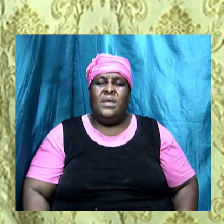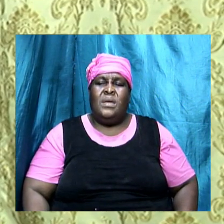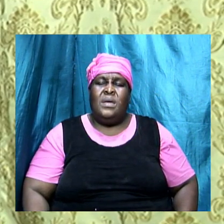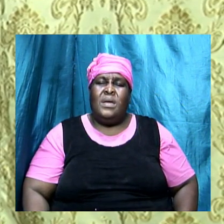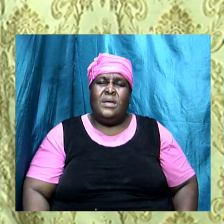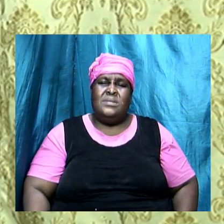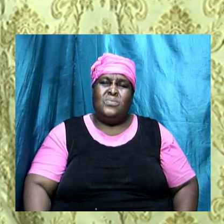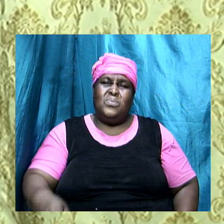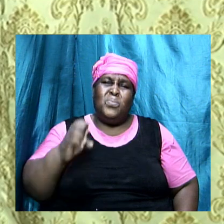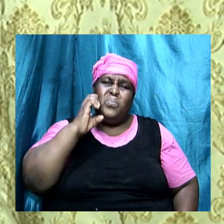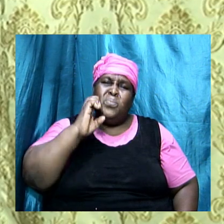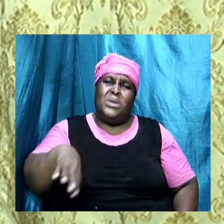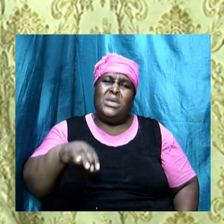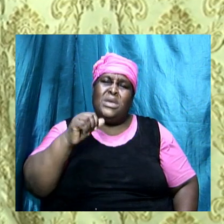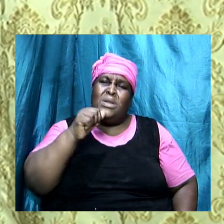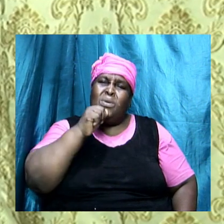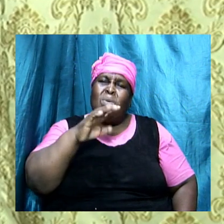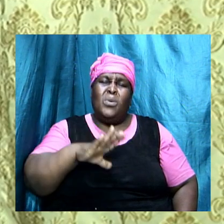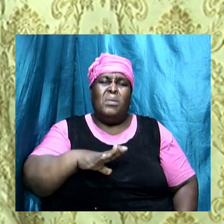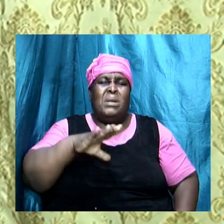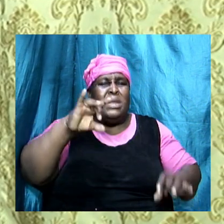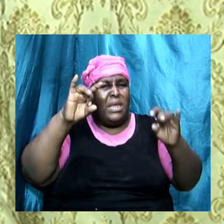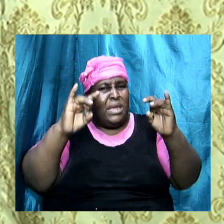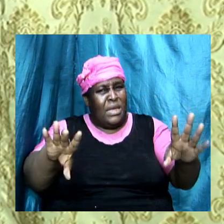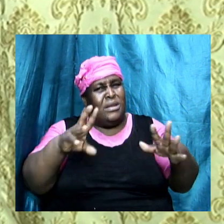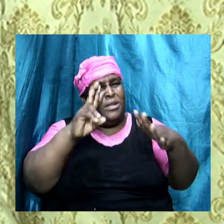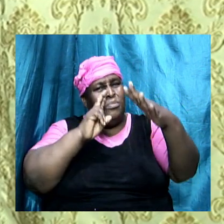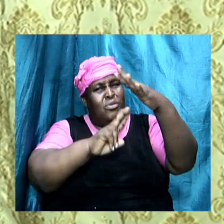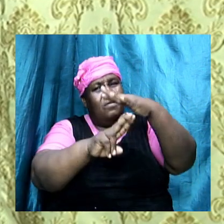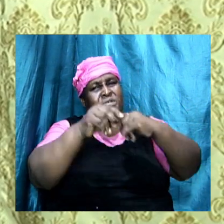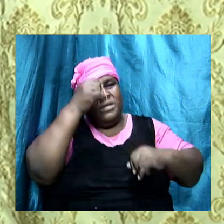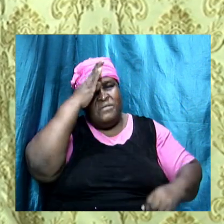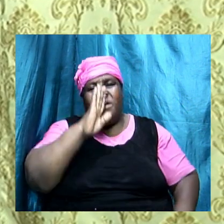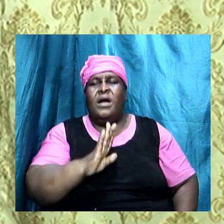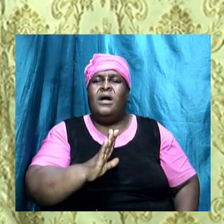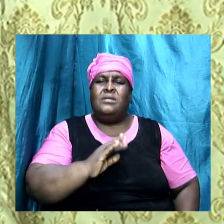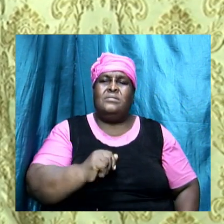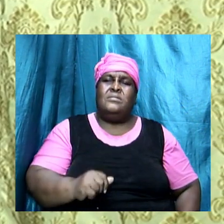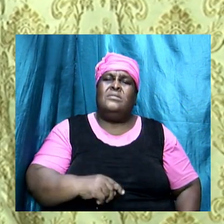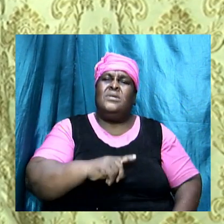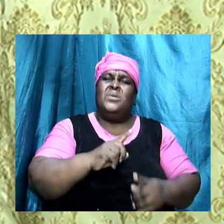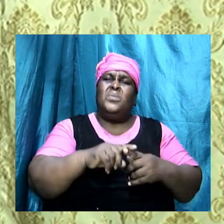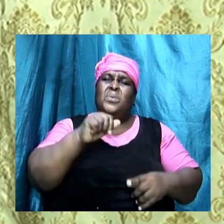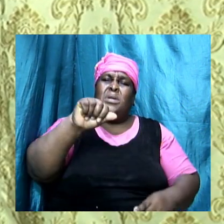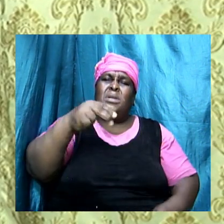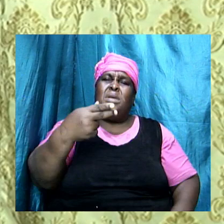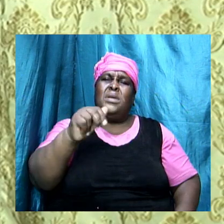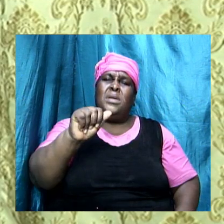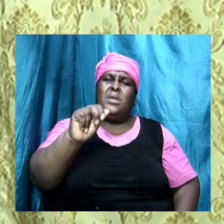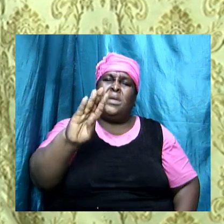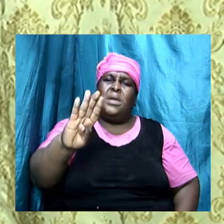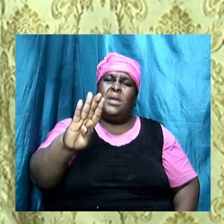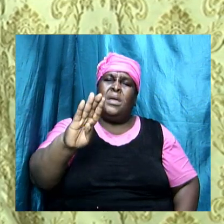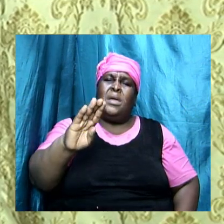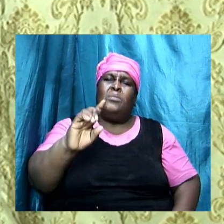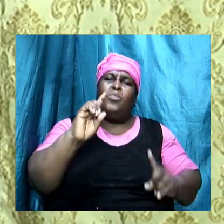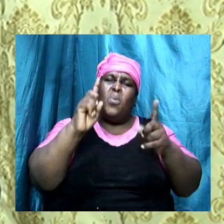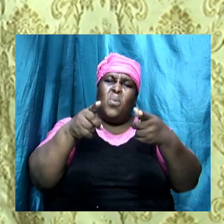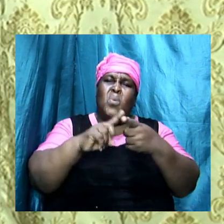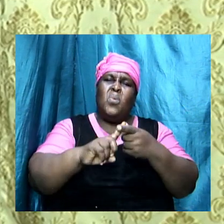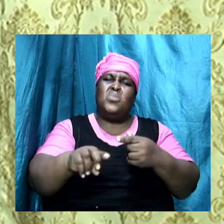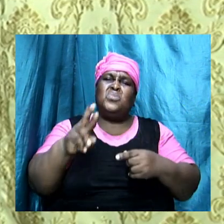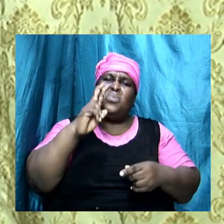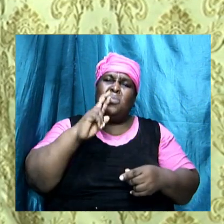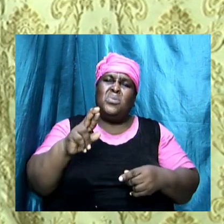God hates the prophet of God when Ahab went to her and said look here there was